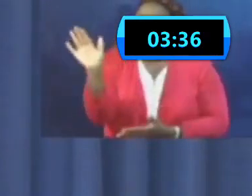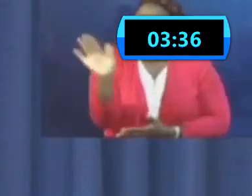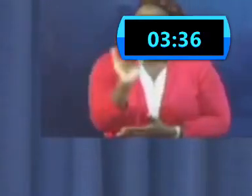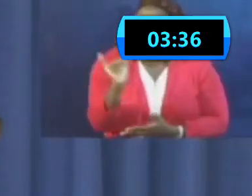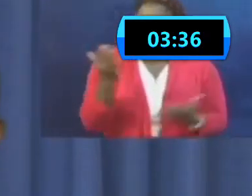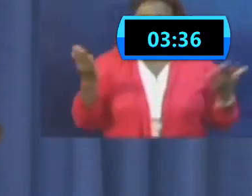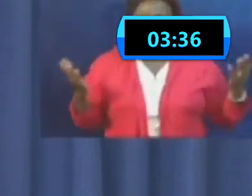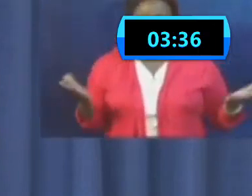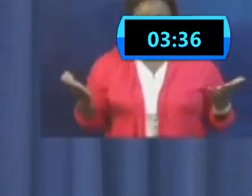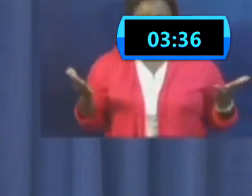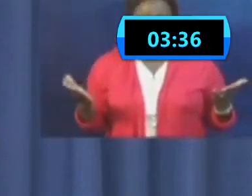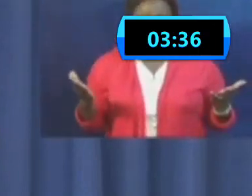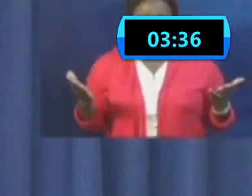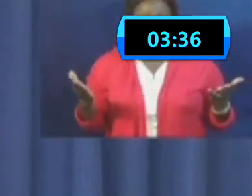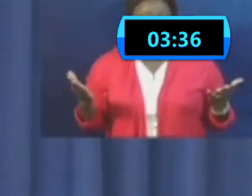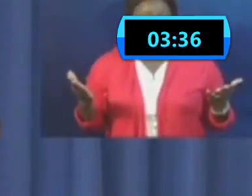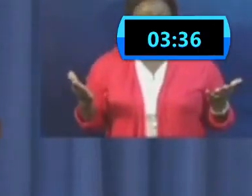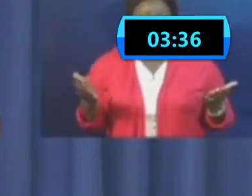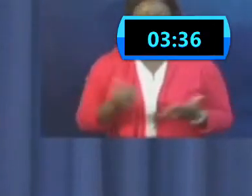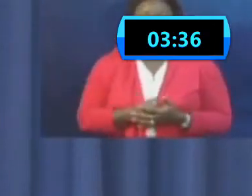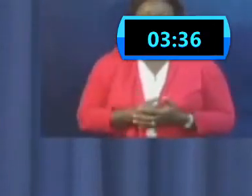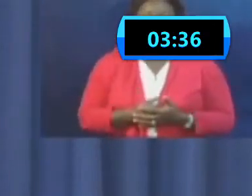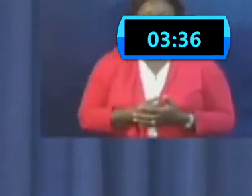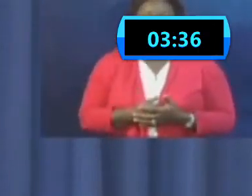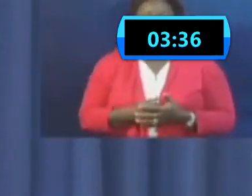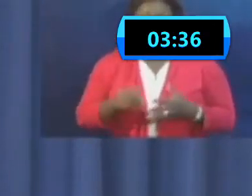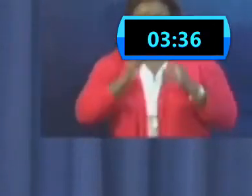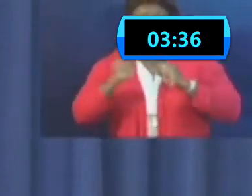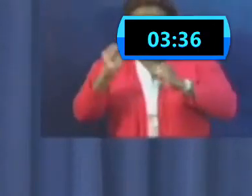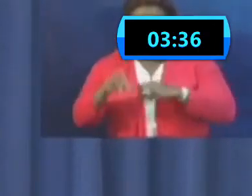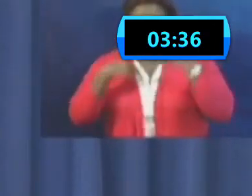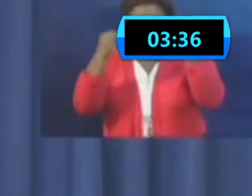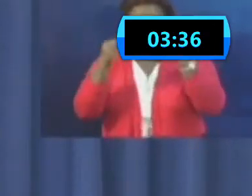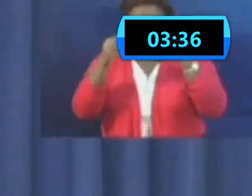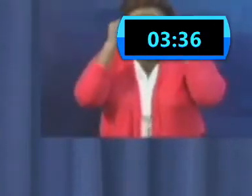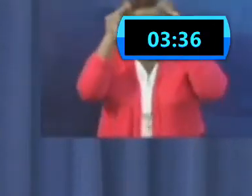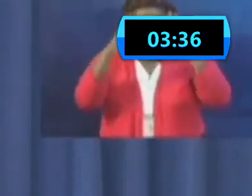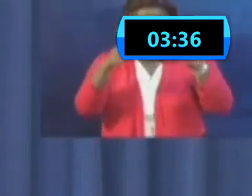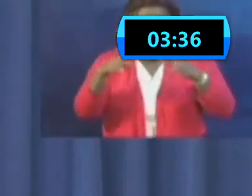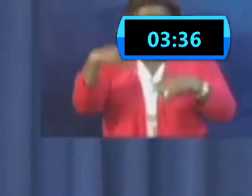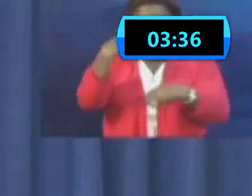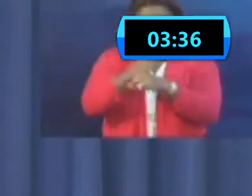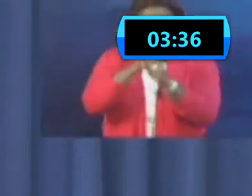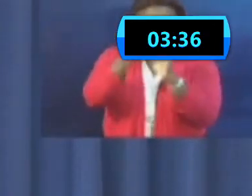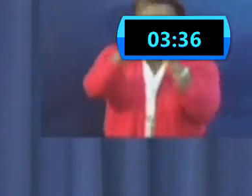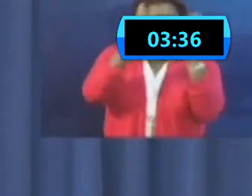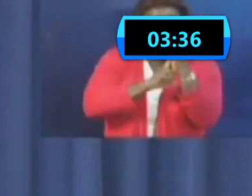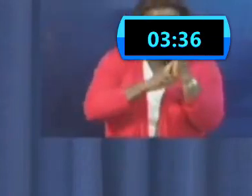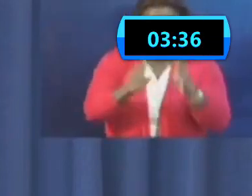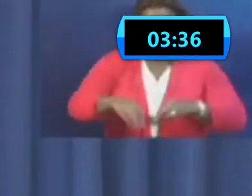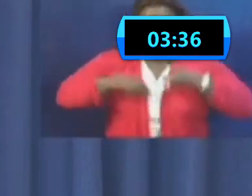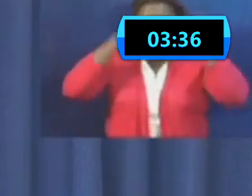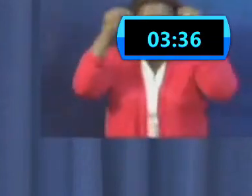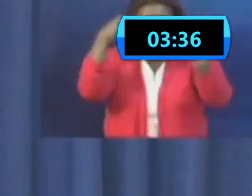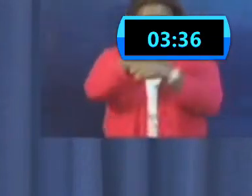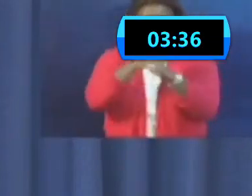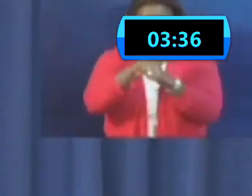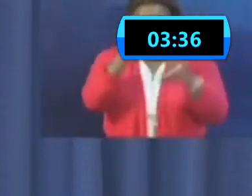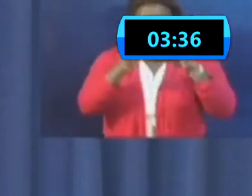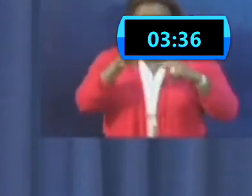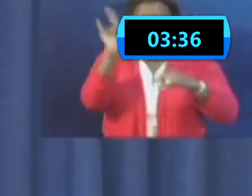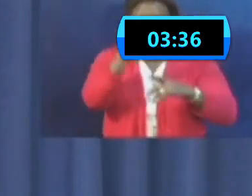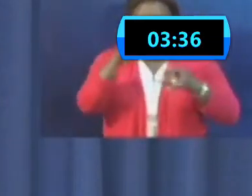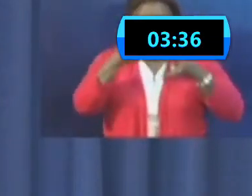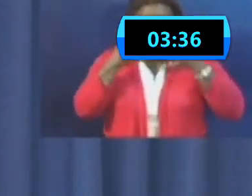the power we're giving to the minister to make regulations, to make you wear masks. If you don't give the power to an officer of state,